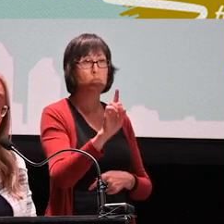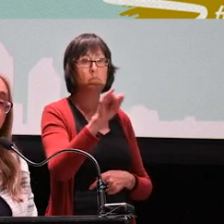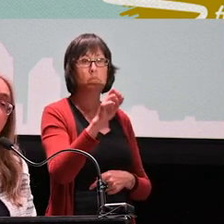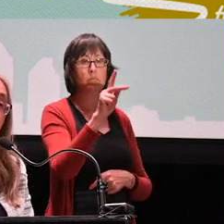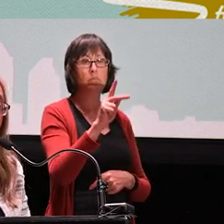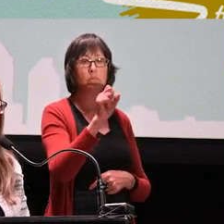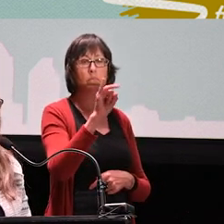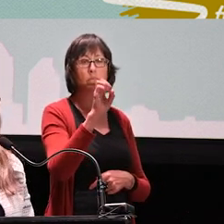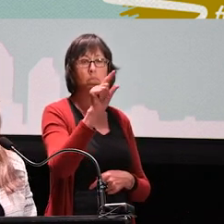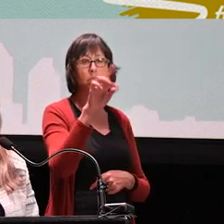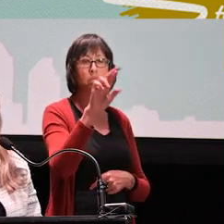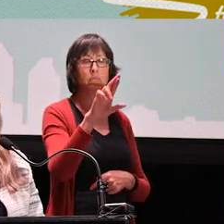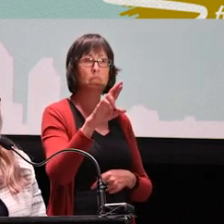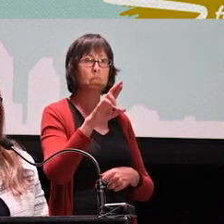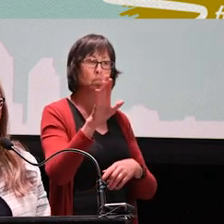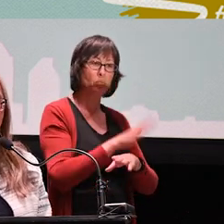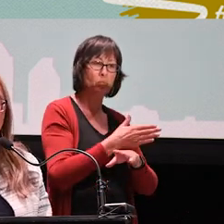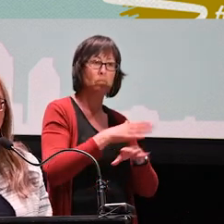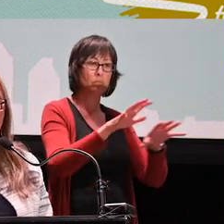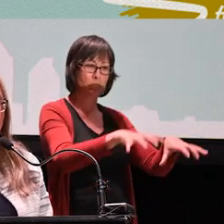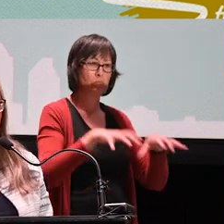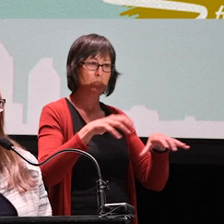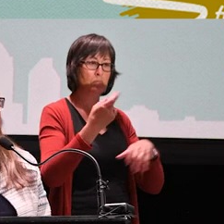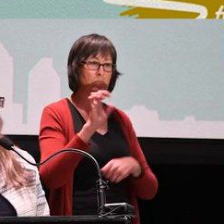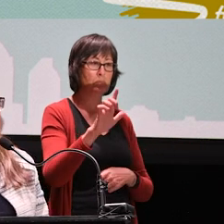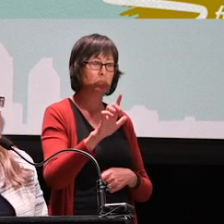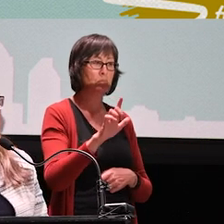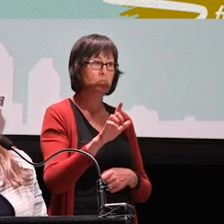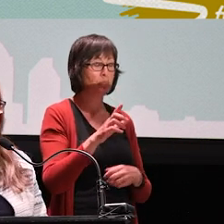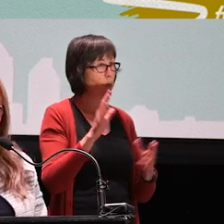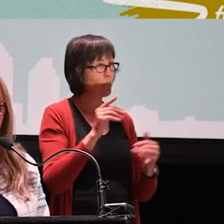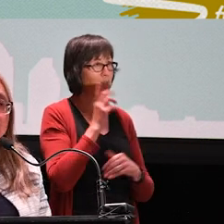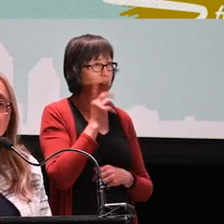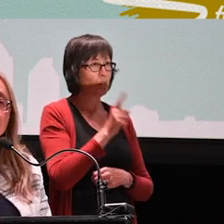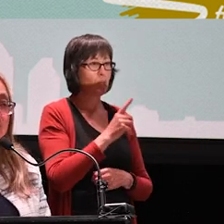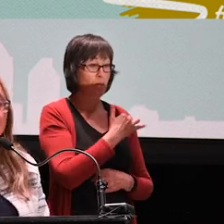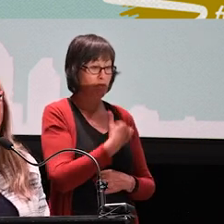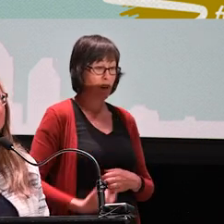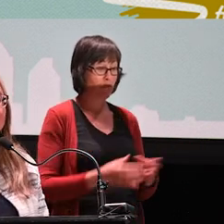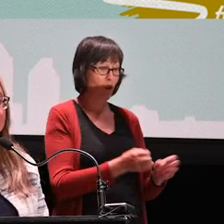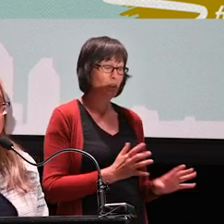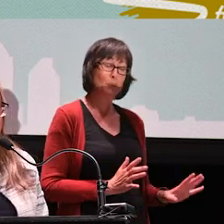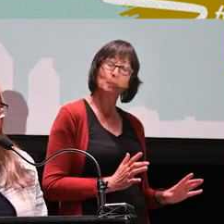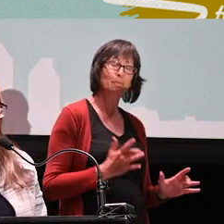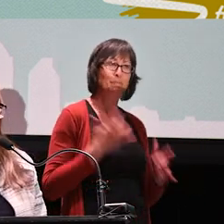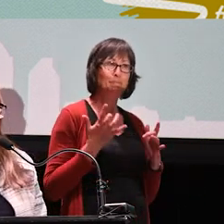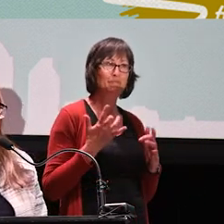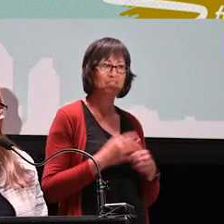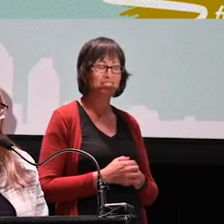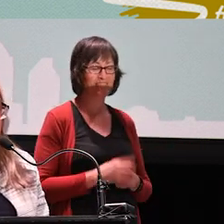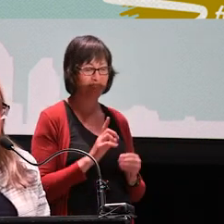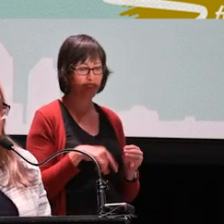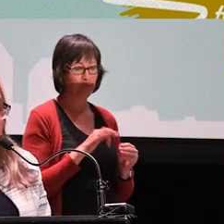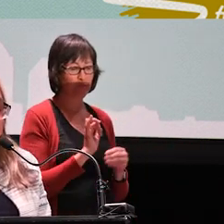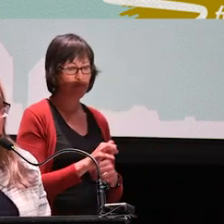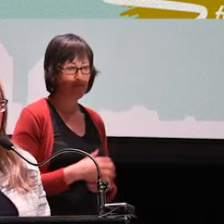Concert Hall. Uh, we hope to see you all there. The Mayor's office is super thrilled, super excited about this,